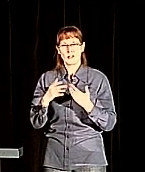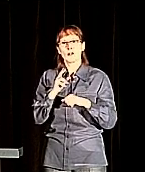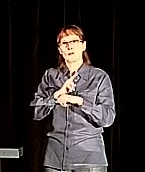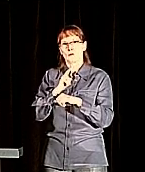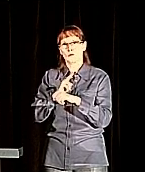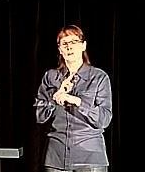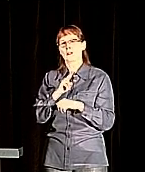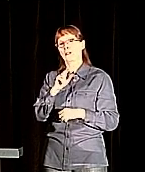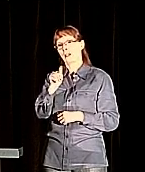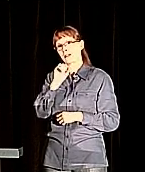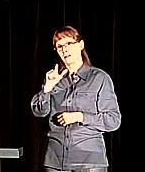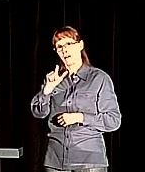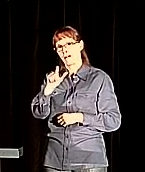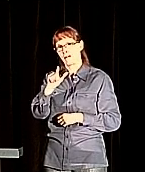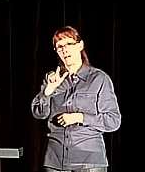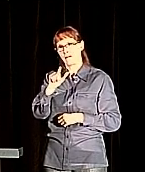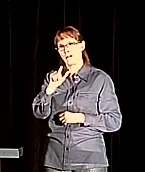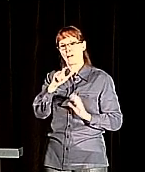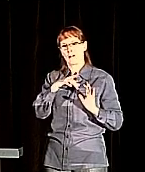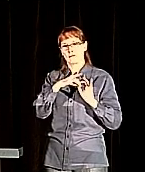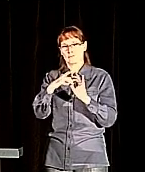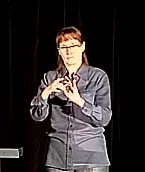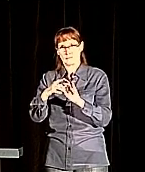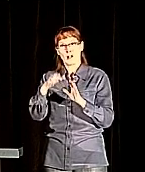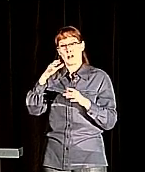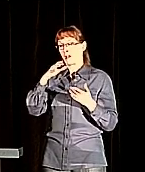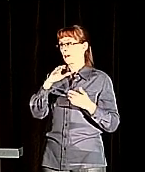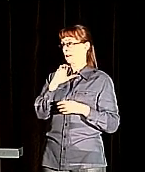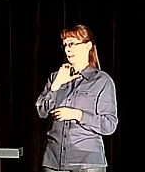Language Concept Learning and Educational Resource.